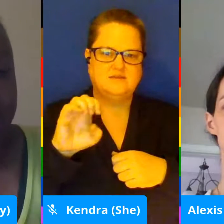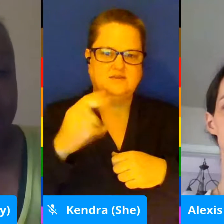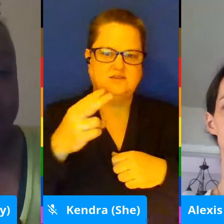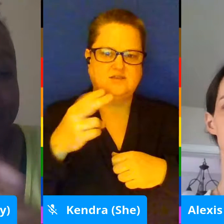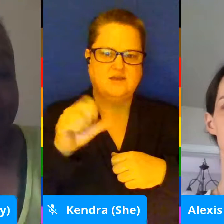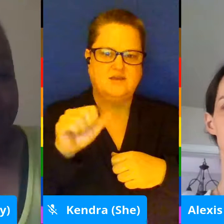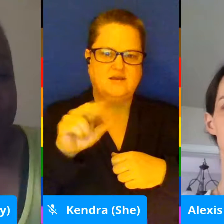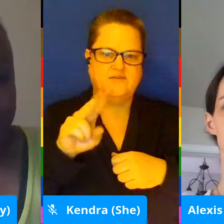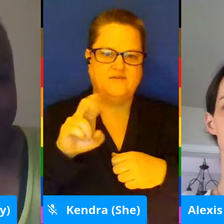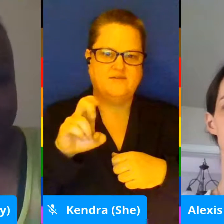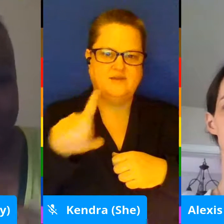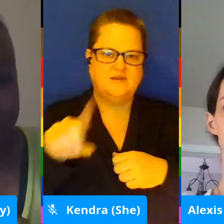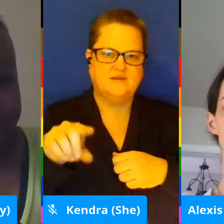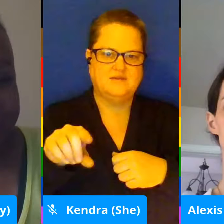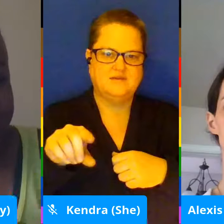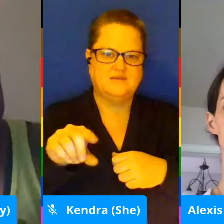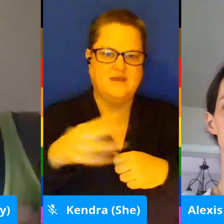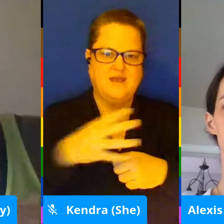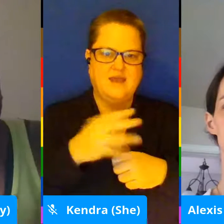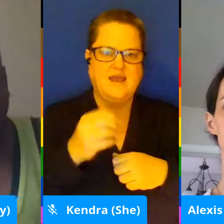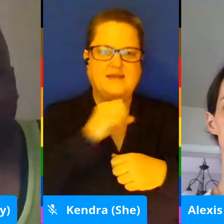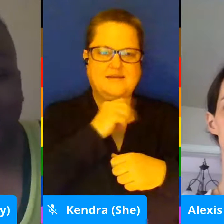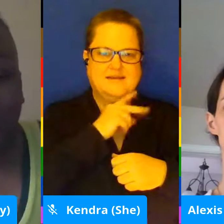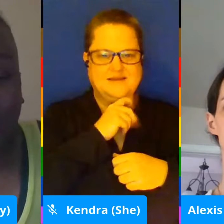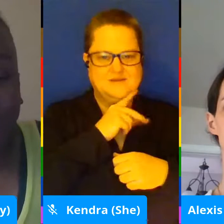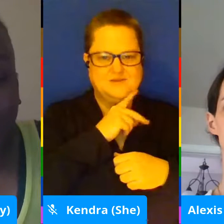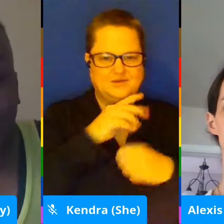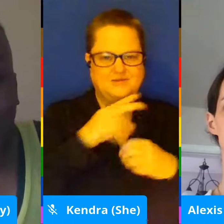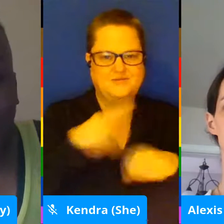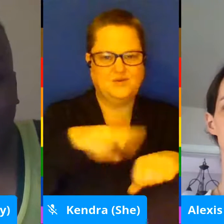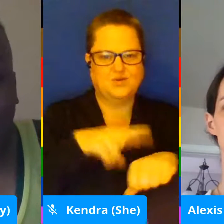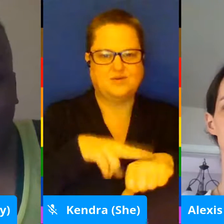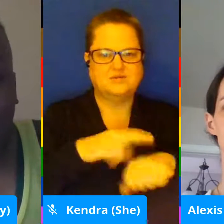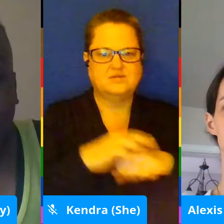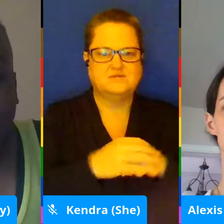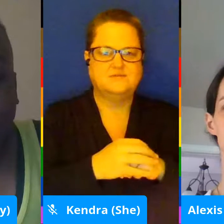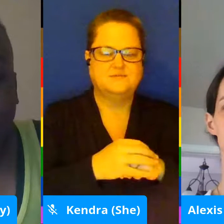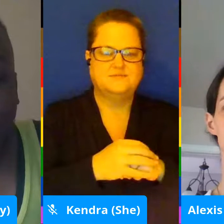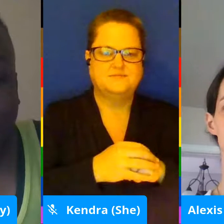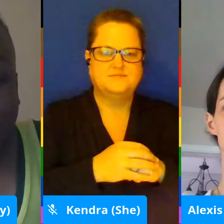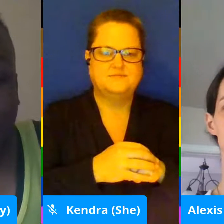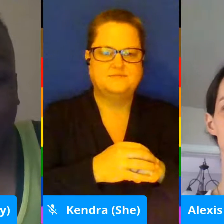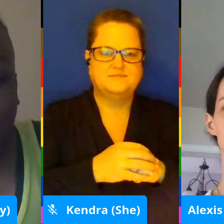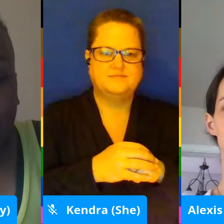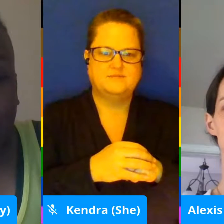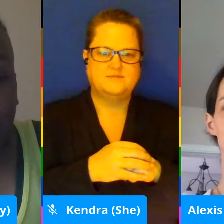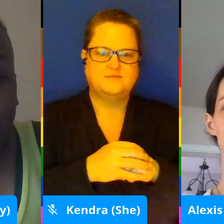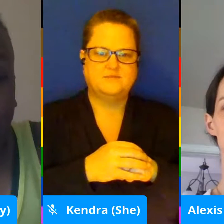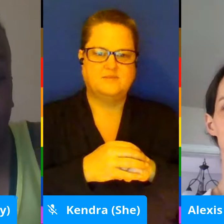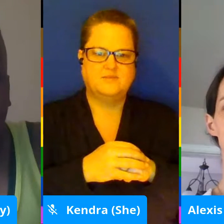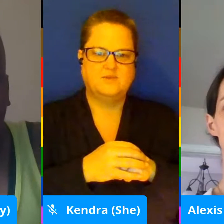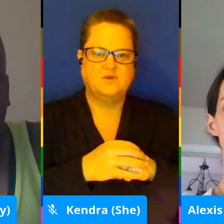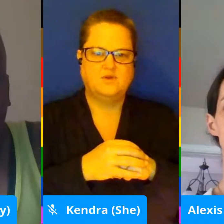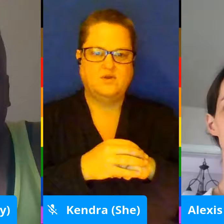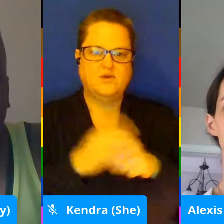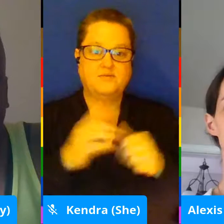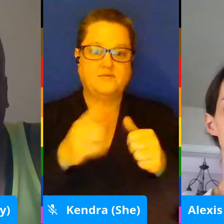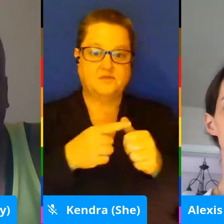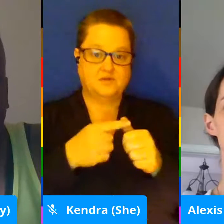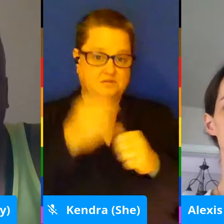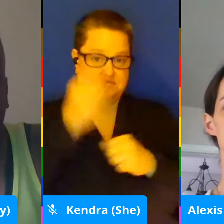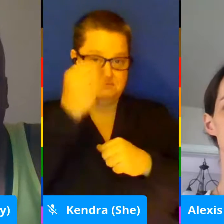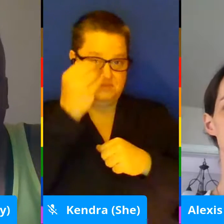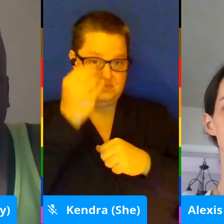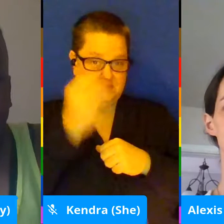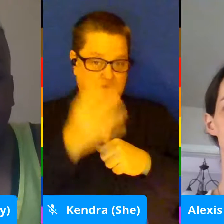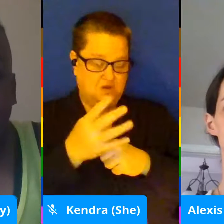Kendra of course. So I first want to let you know a little bit about